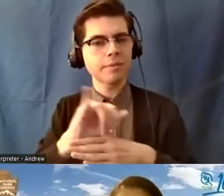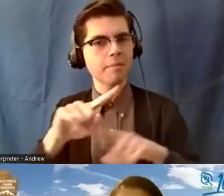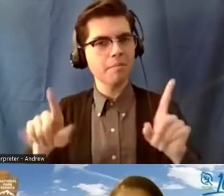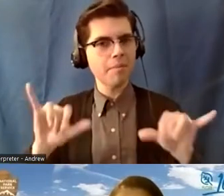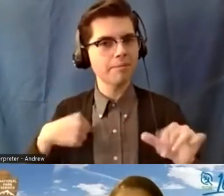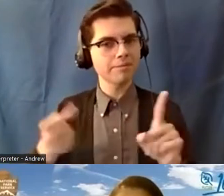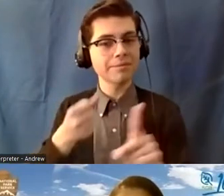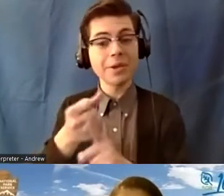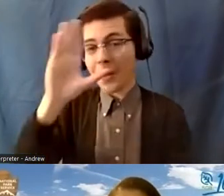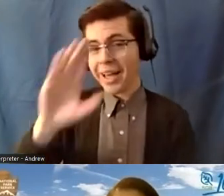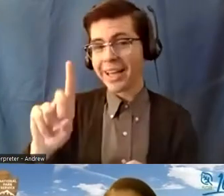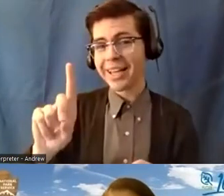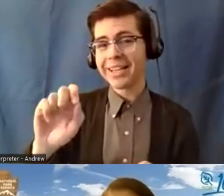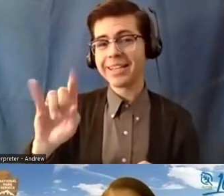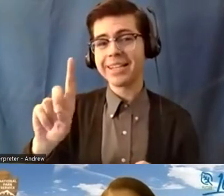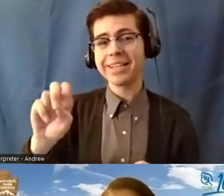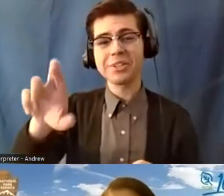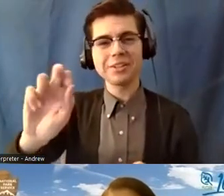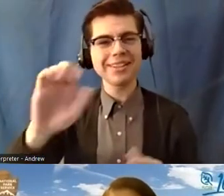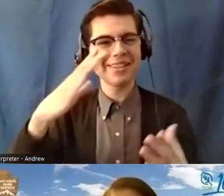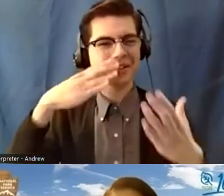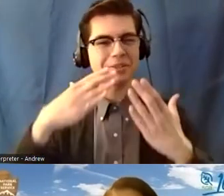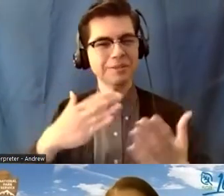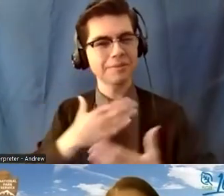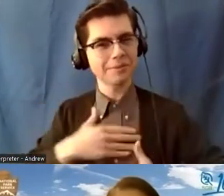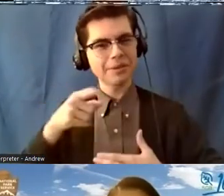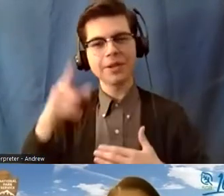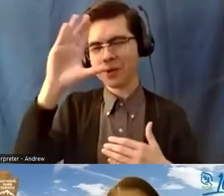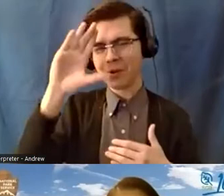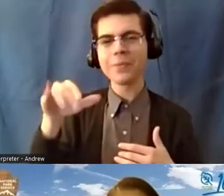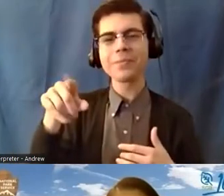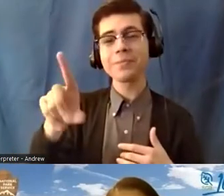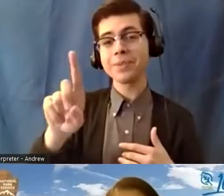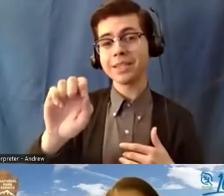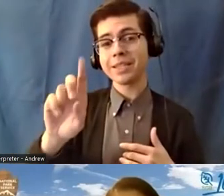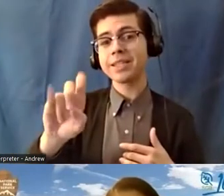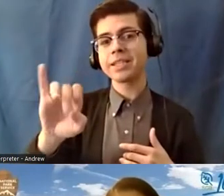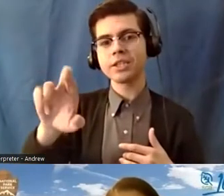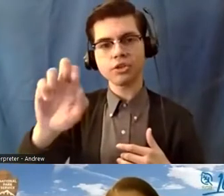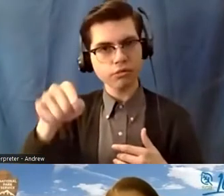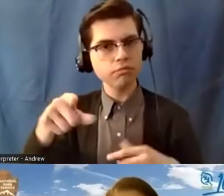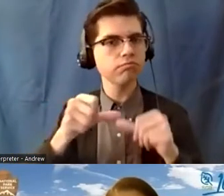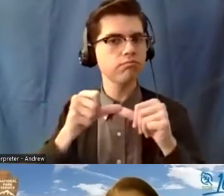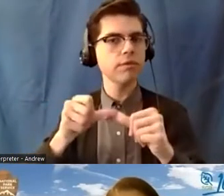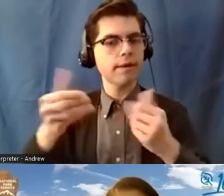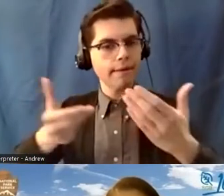so, Deidre. Thank you. Appreciate you. I know Deidre continues to hire